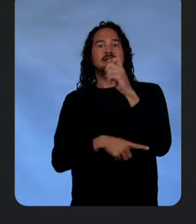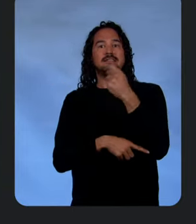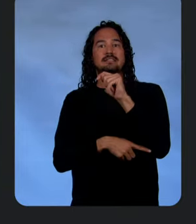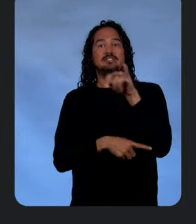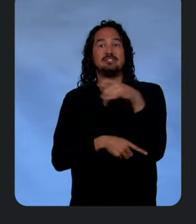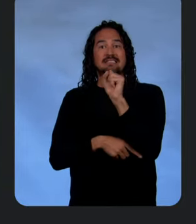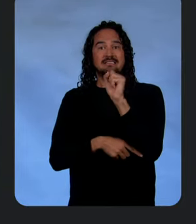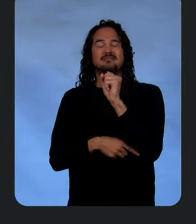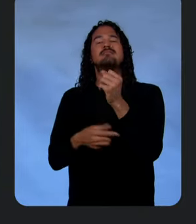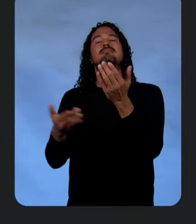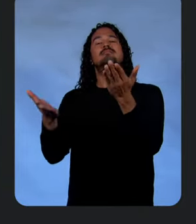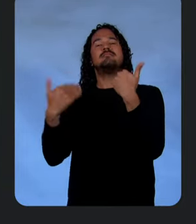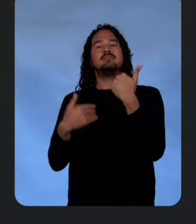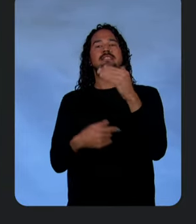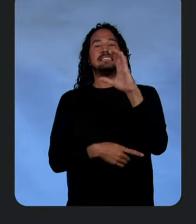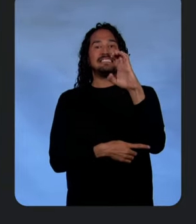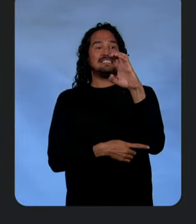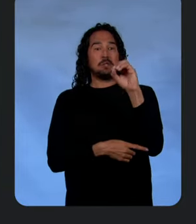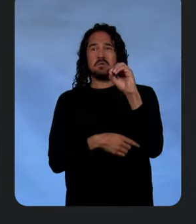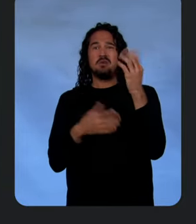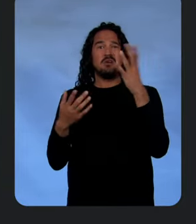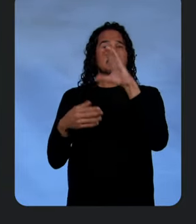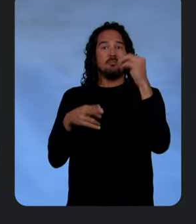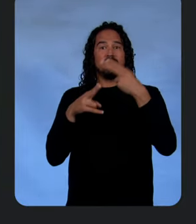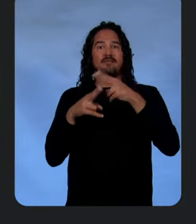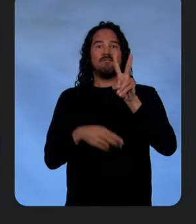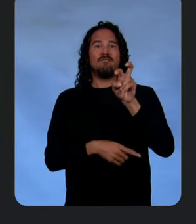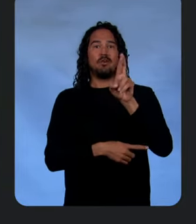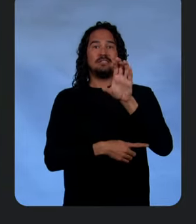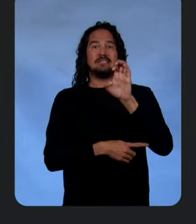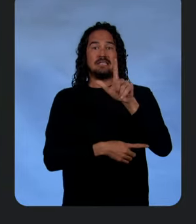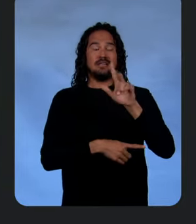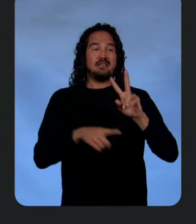Please welcome the CEO of Vercel, Guillermo Rauch.